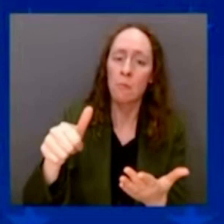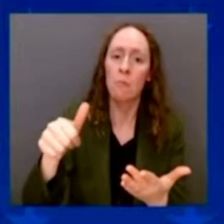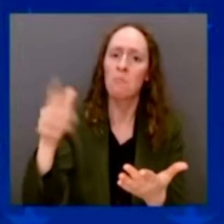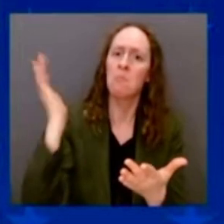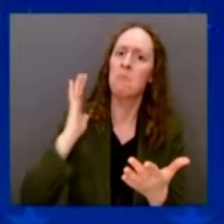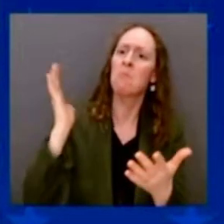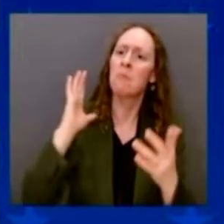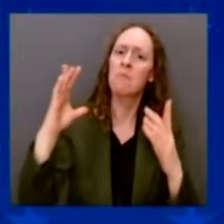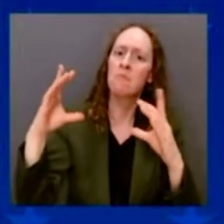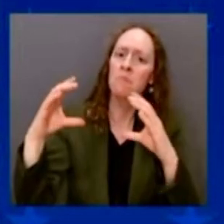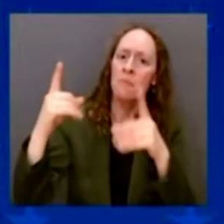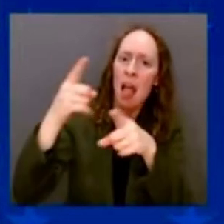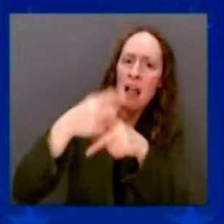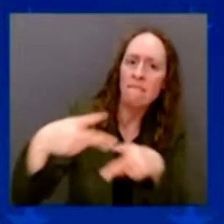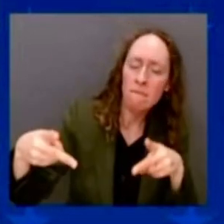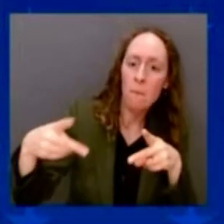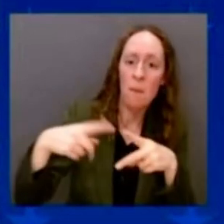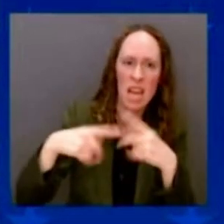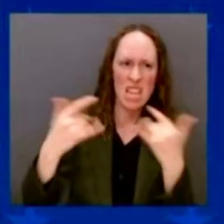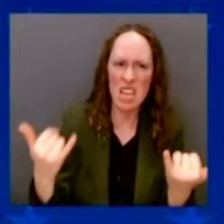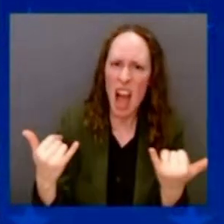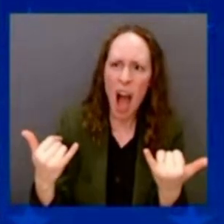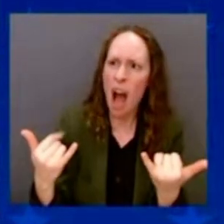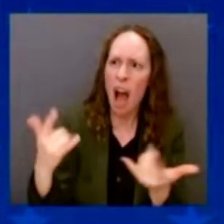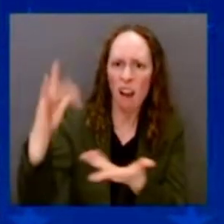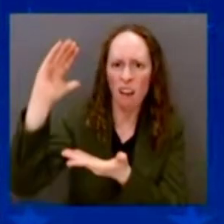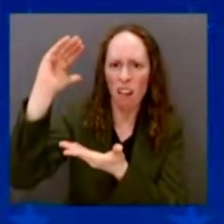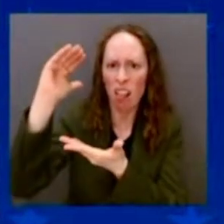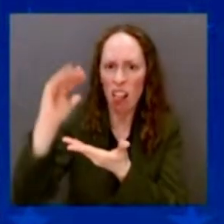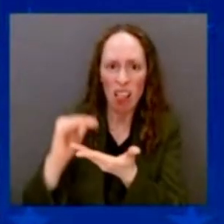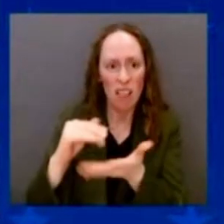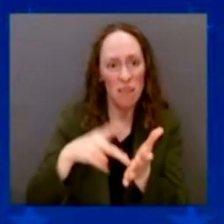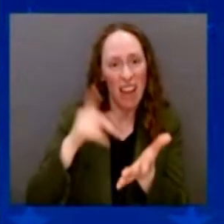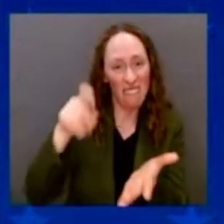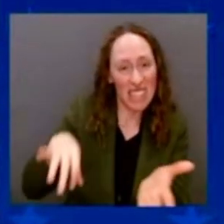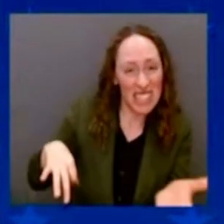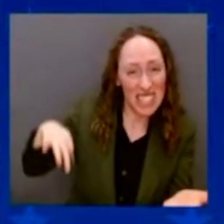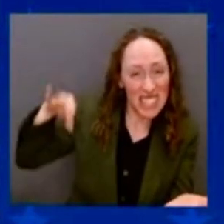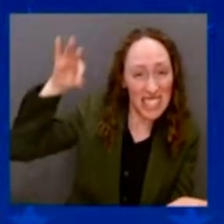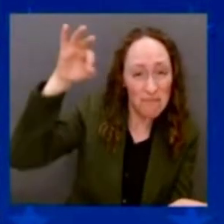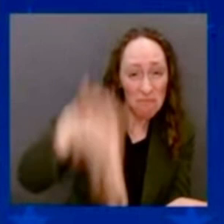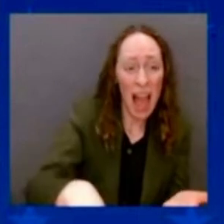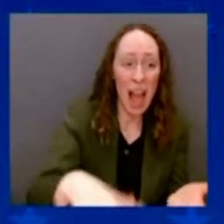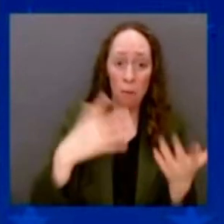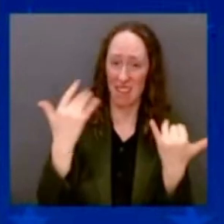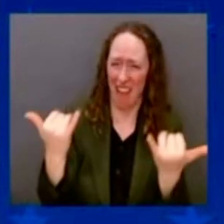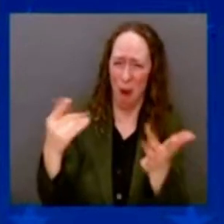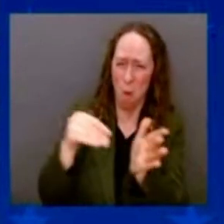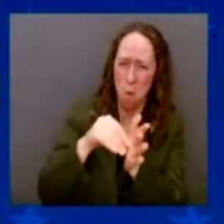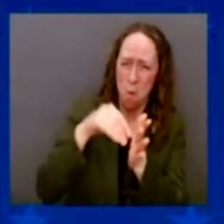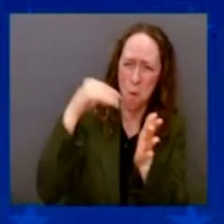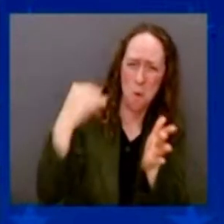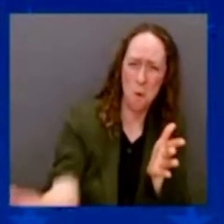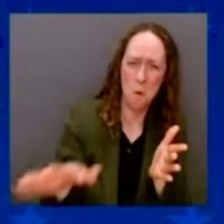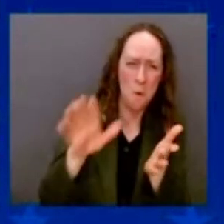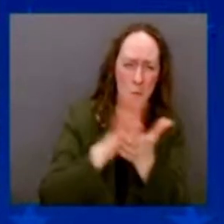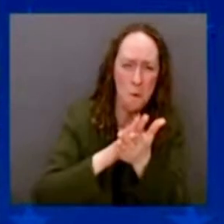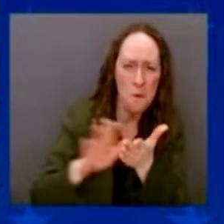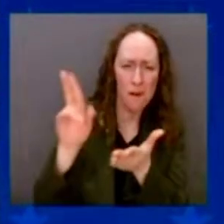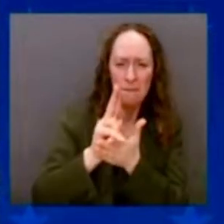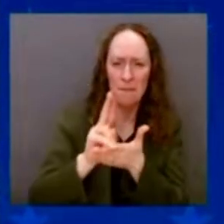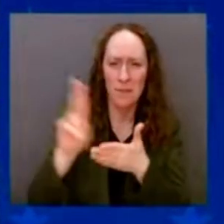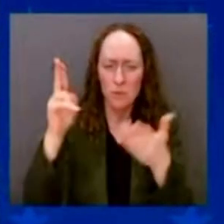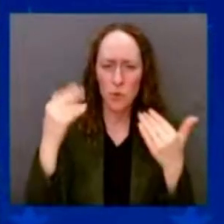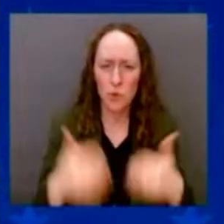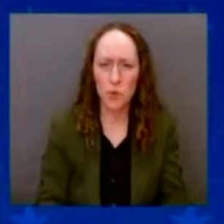at a state institution where you can commute. It's expensive as hell, especially if you're a couple of kids in a family making less than 60 grand a year.